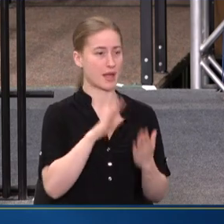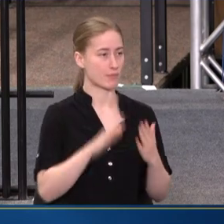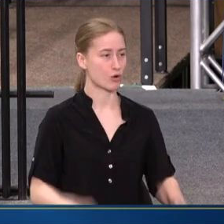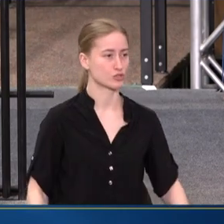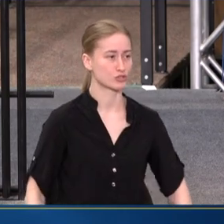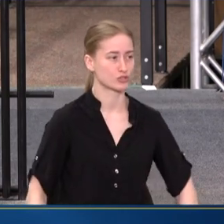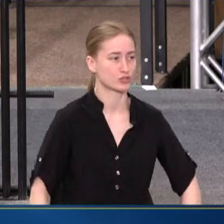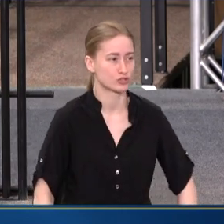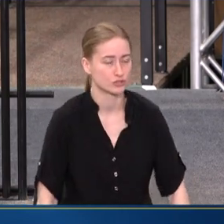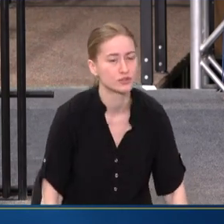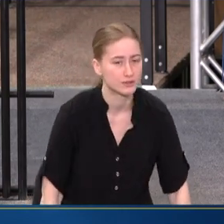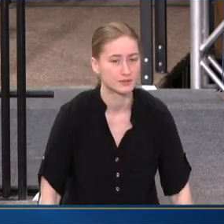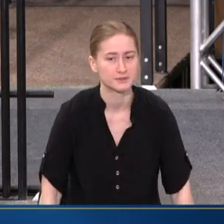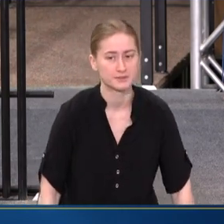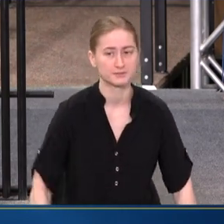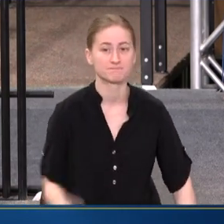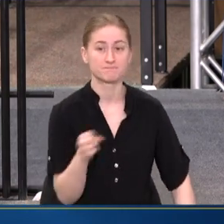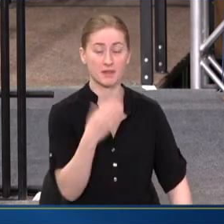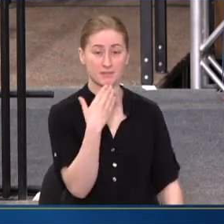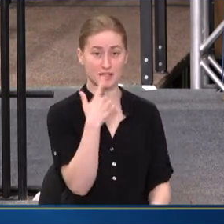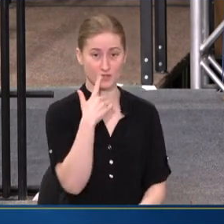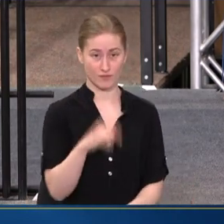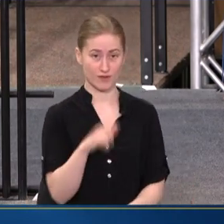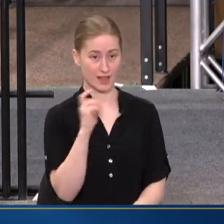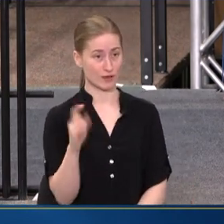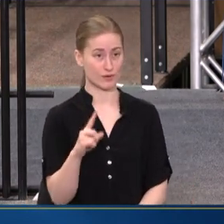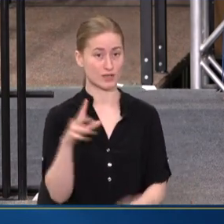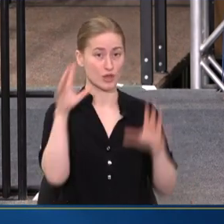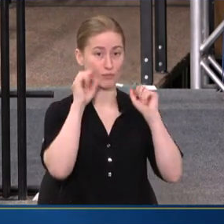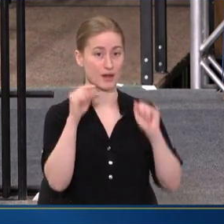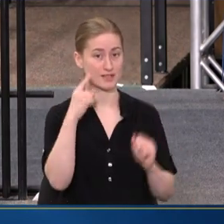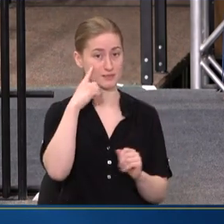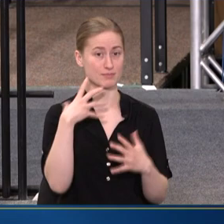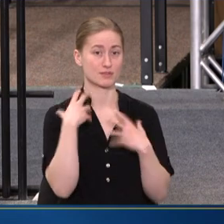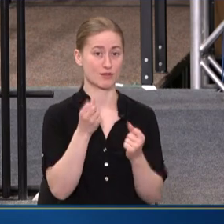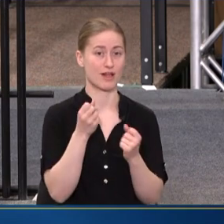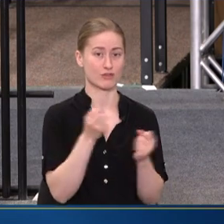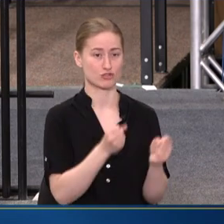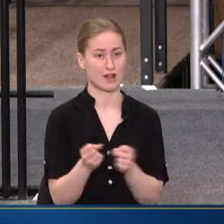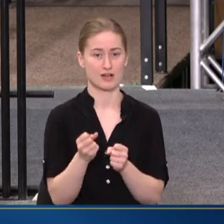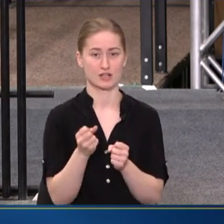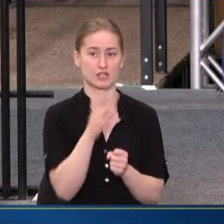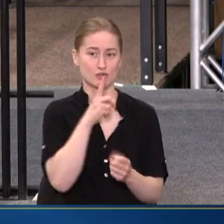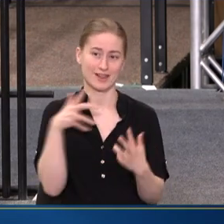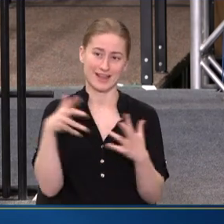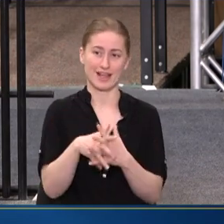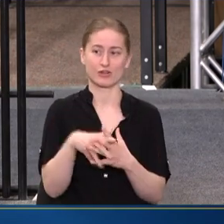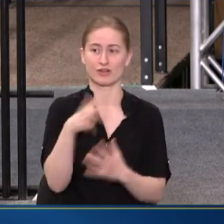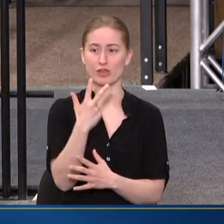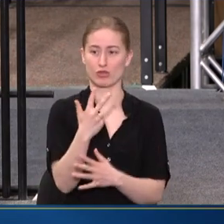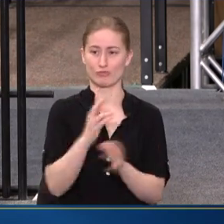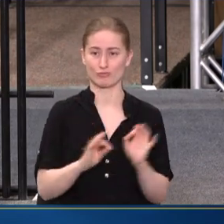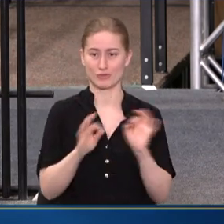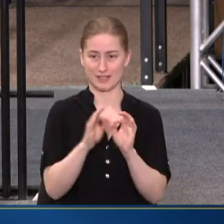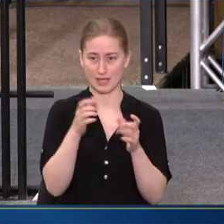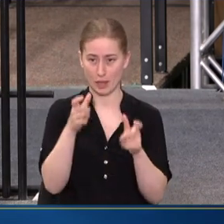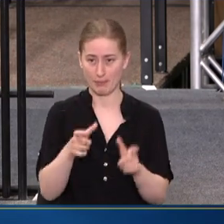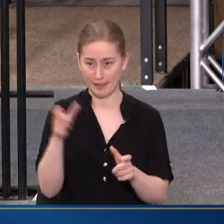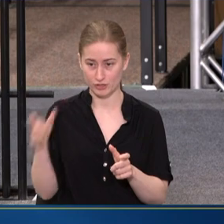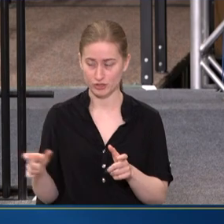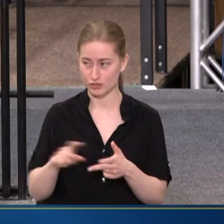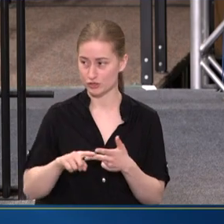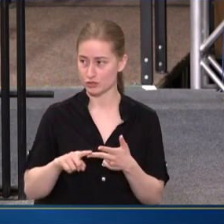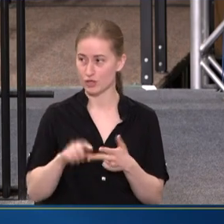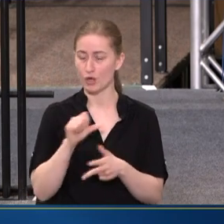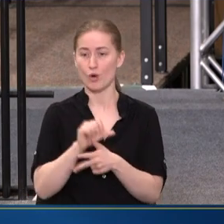ABSOLUTELY. AND THANKS FOR THAT QUESTION. THE PRESIDENT'S MENTAL HEALTH STRATEGY IS ANCHORED AROUND THREE KEY PILLARS. FIRST IS